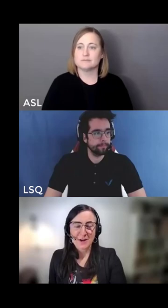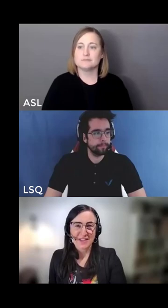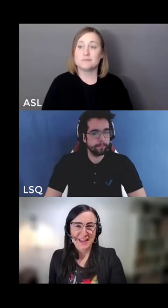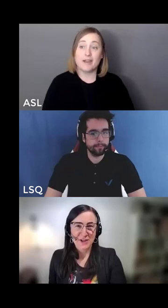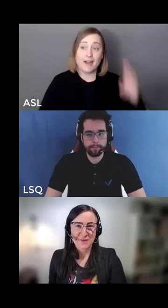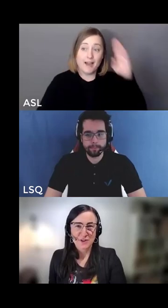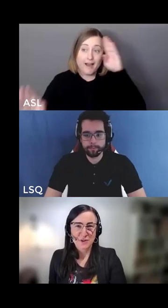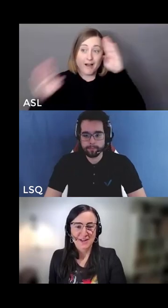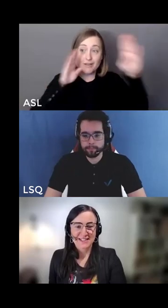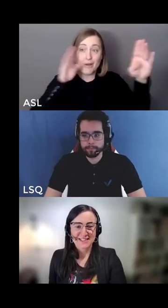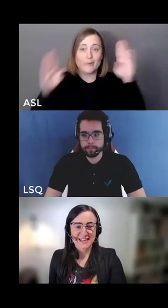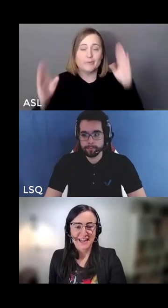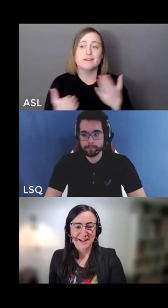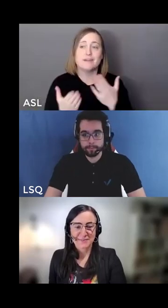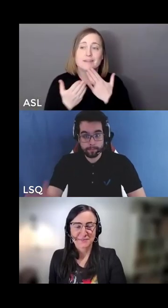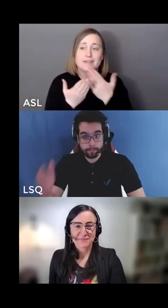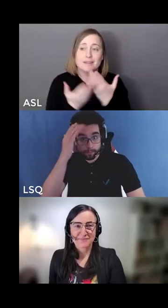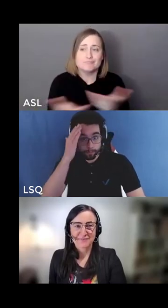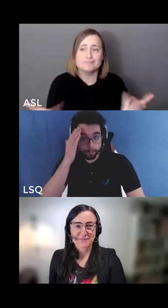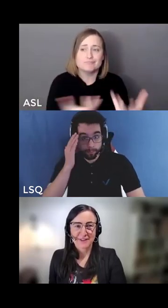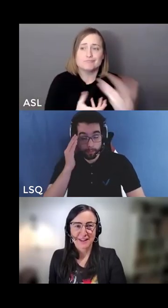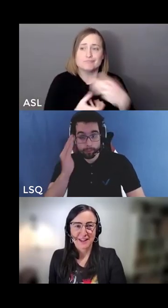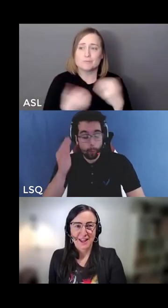Hello and thank you for joining us today.